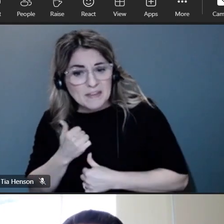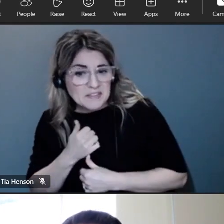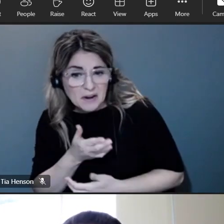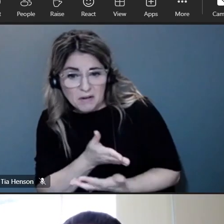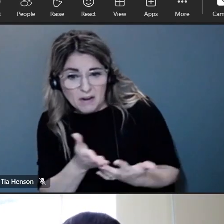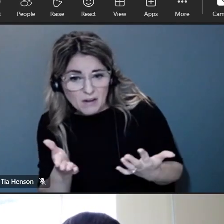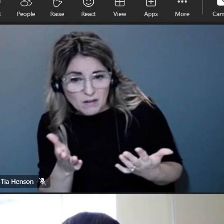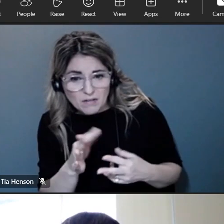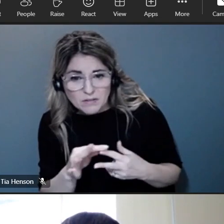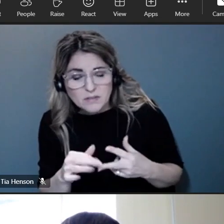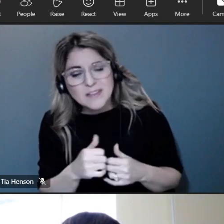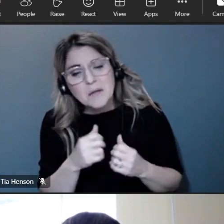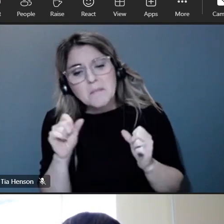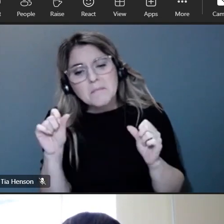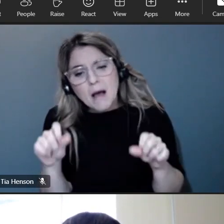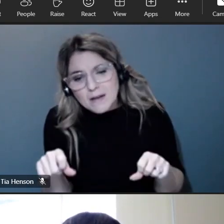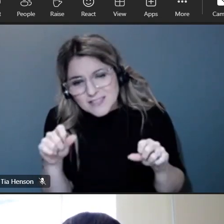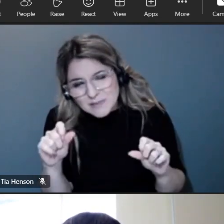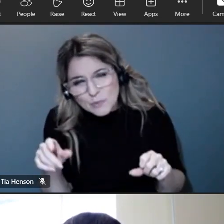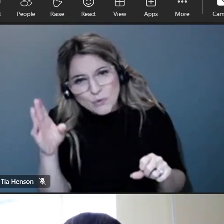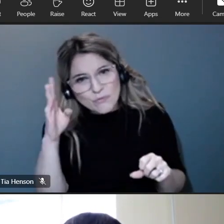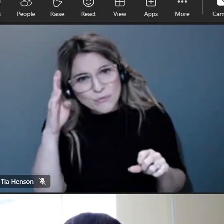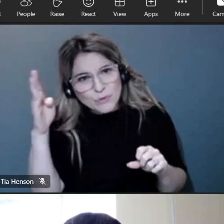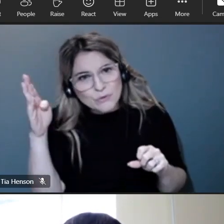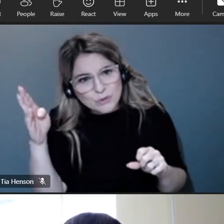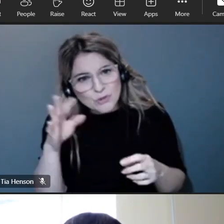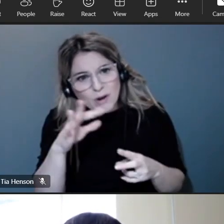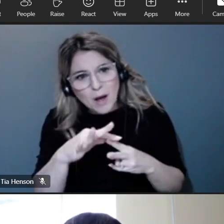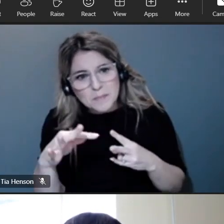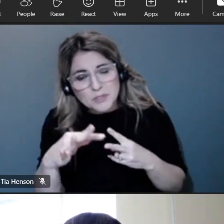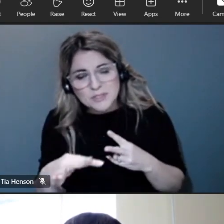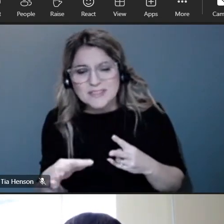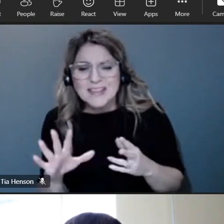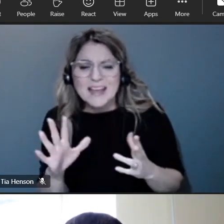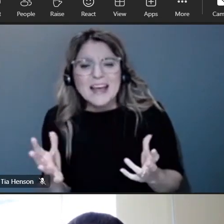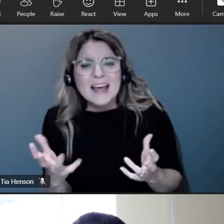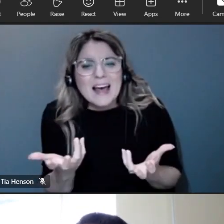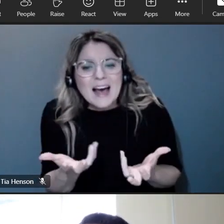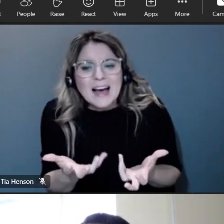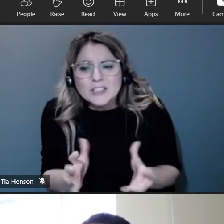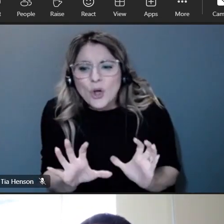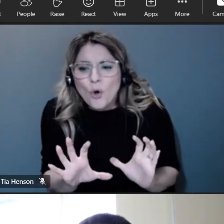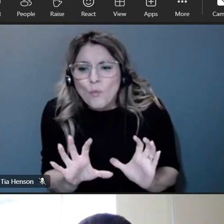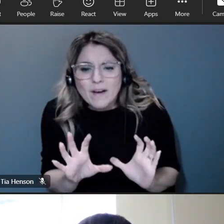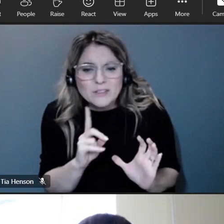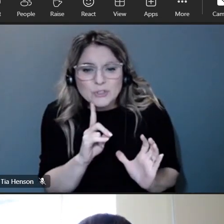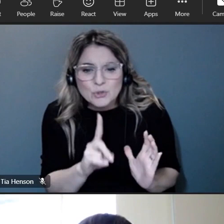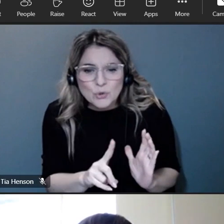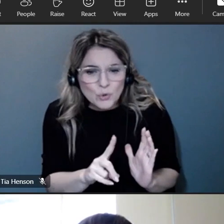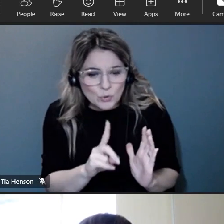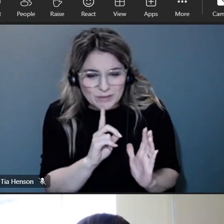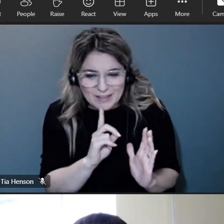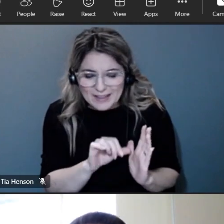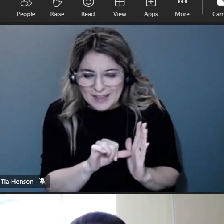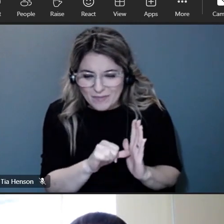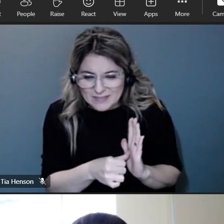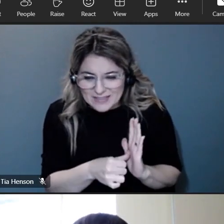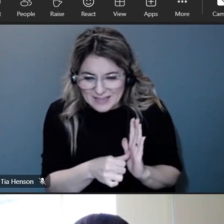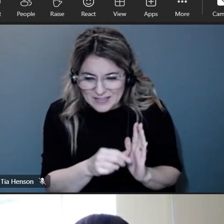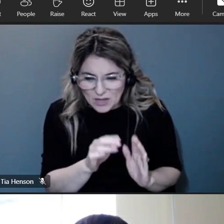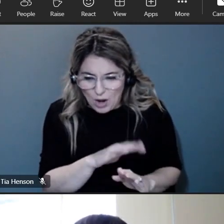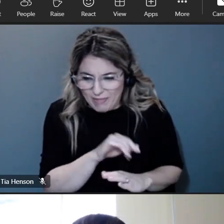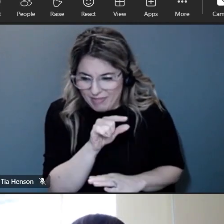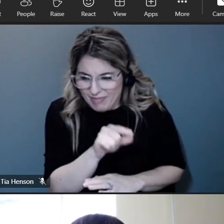we had for a possible future uh topic but i don't want to um imprint on uh on this group